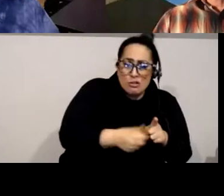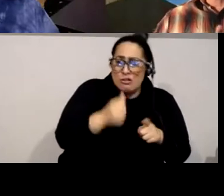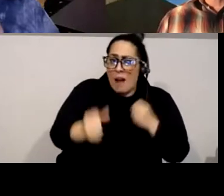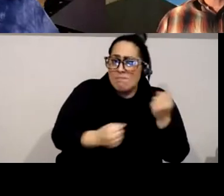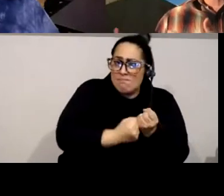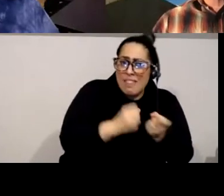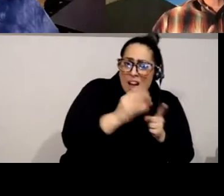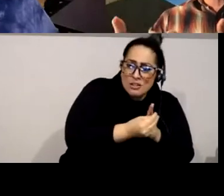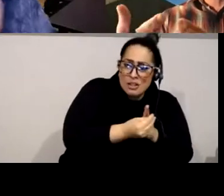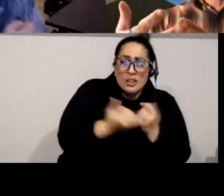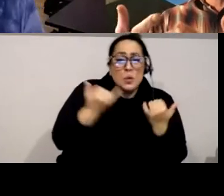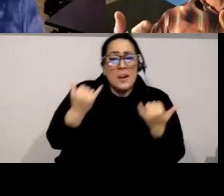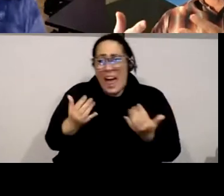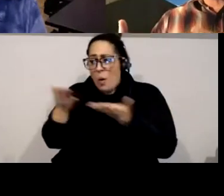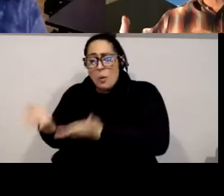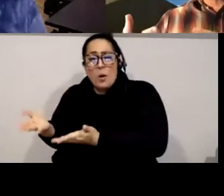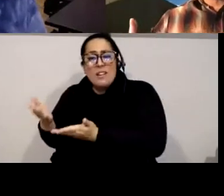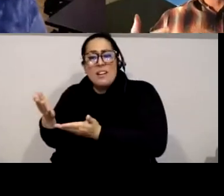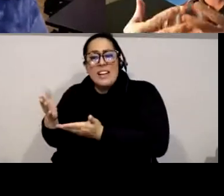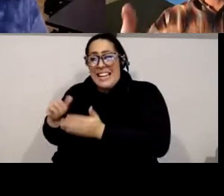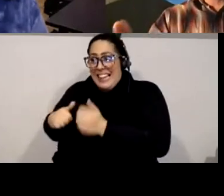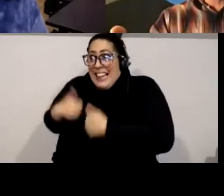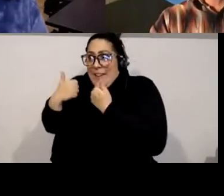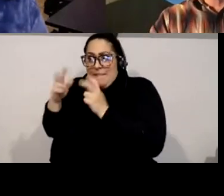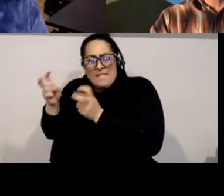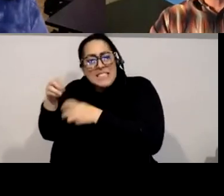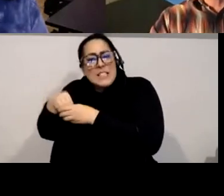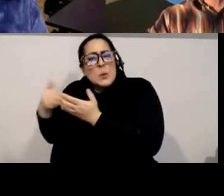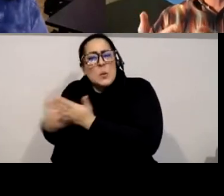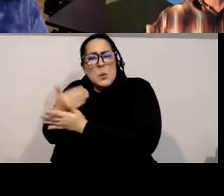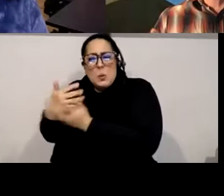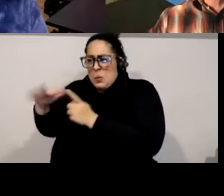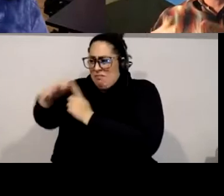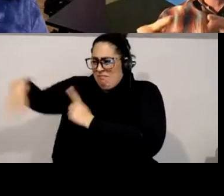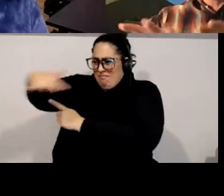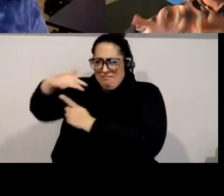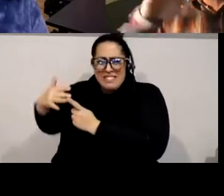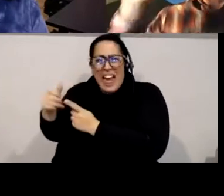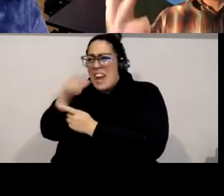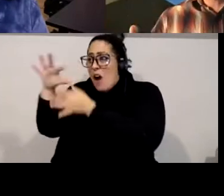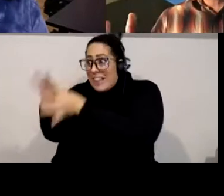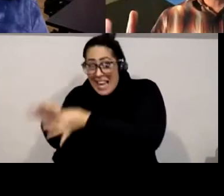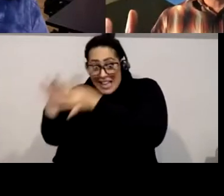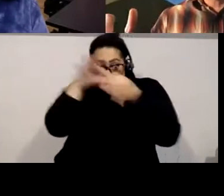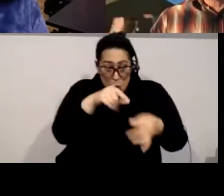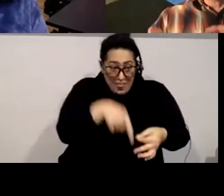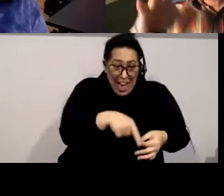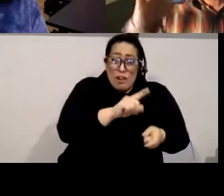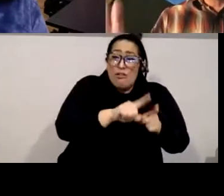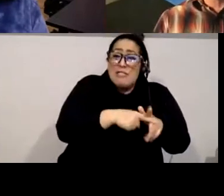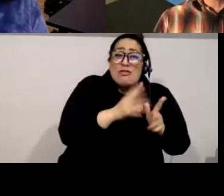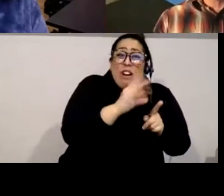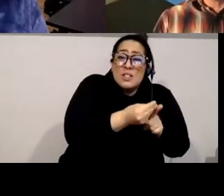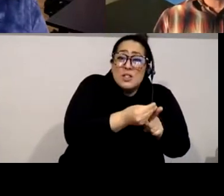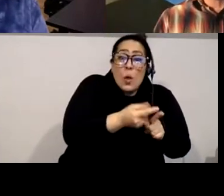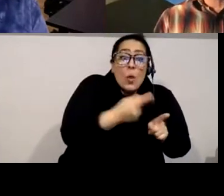for it not to be uh like relating back to the folks for whom that knowledge around